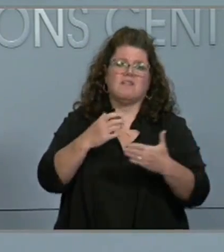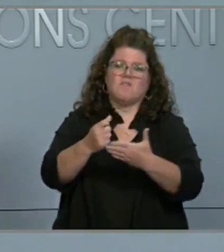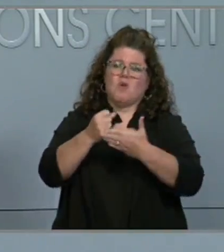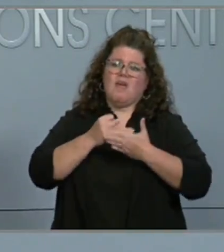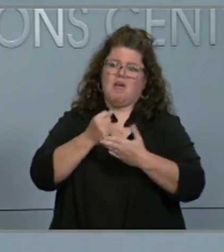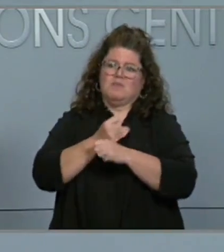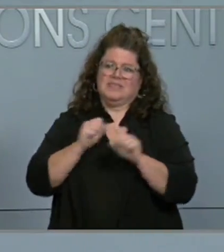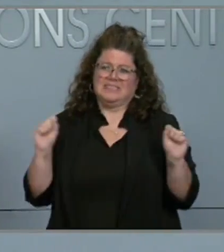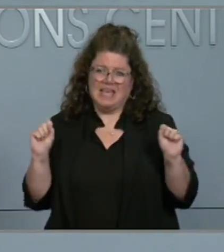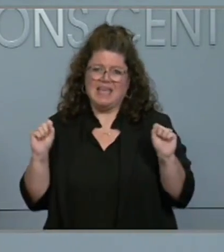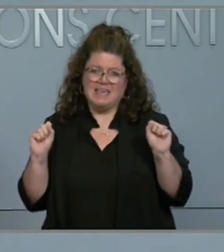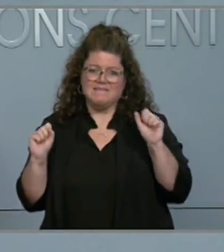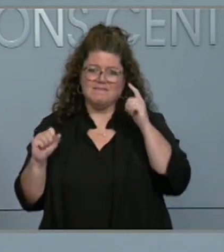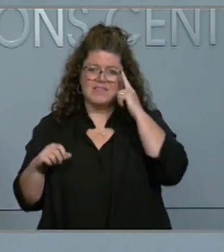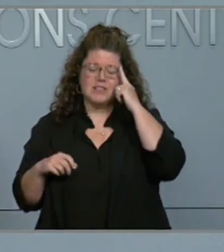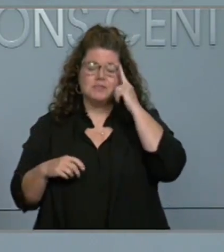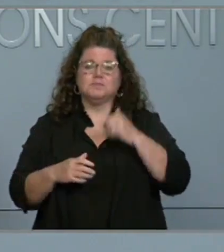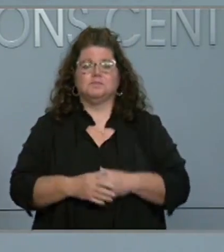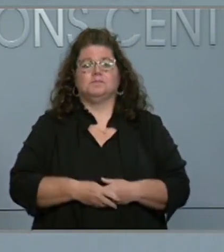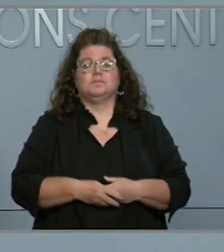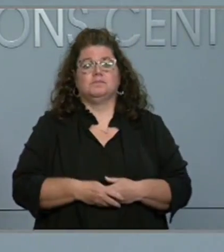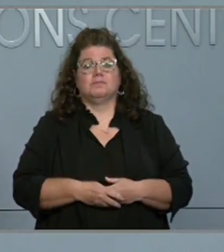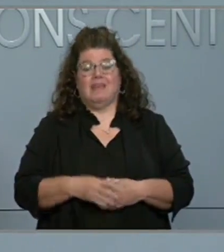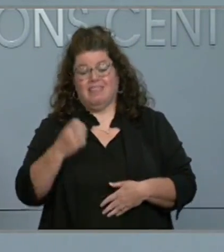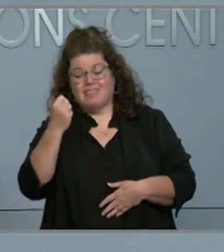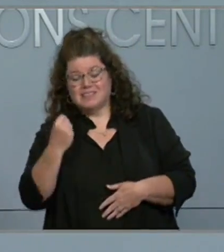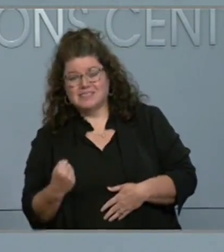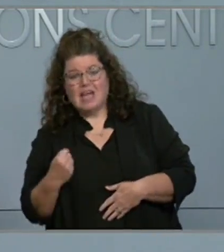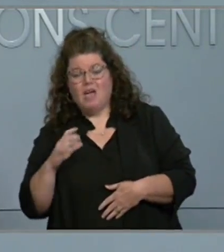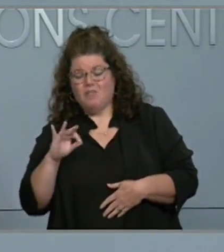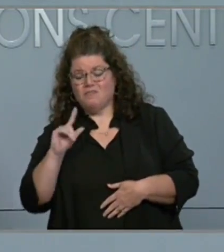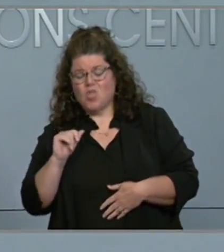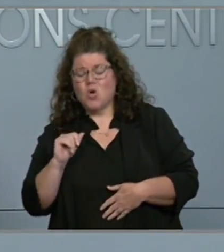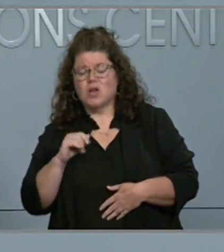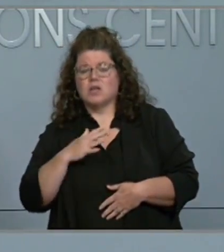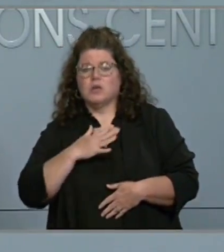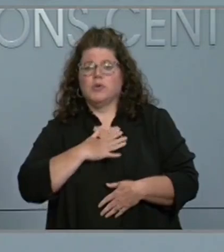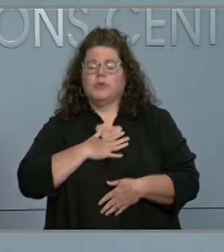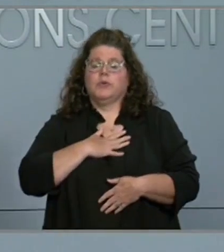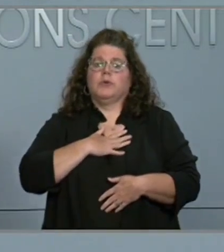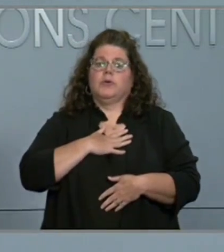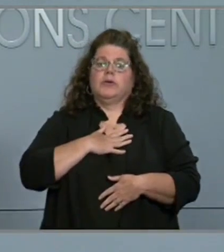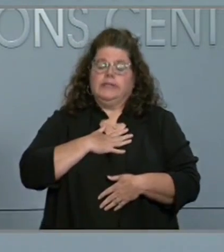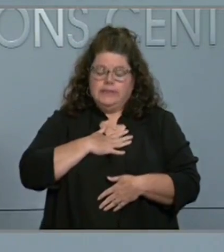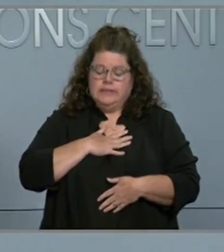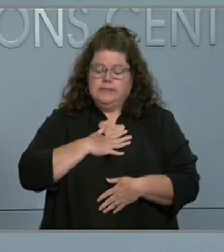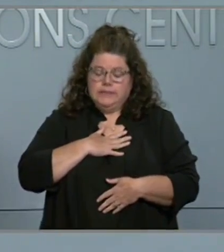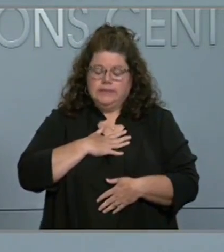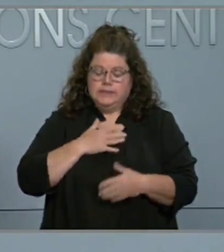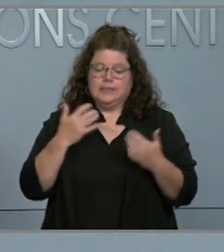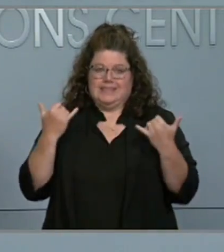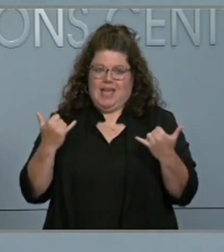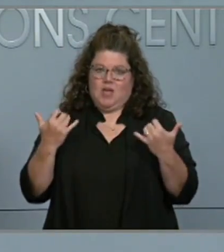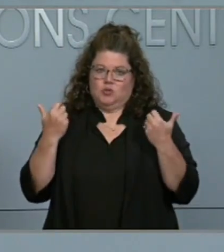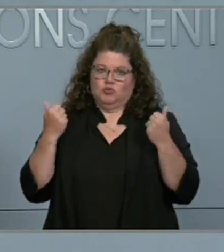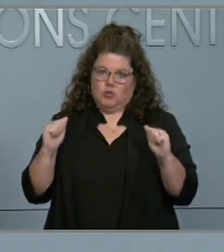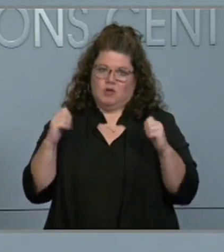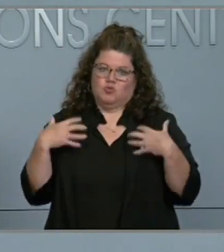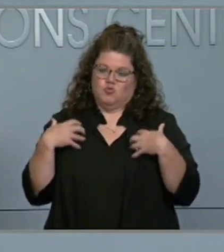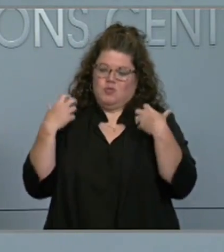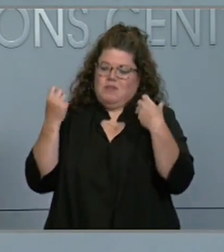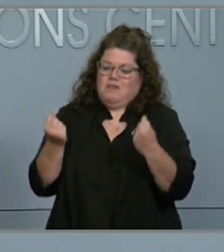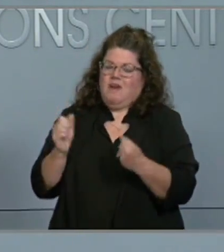Our thoughts are with our neighbors to the south, particularly in Florida, as they recover from the devastation that this storm brought.